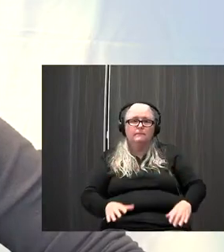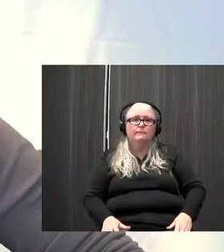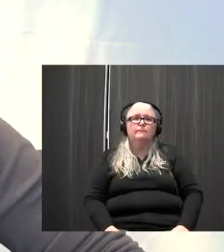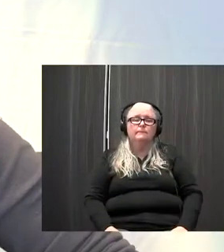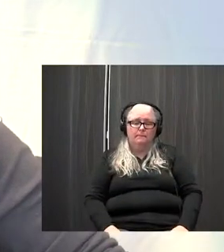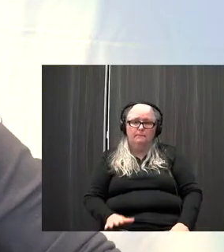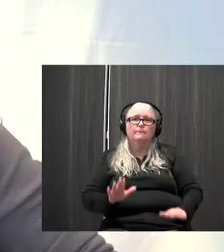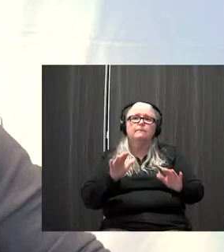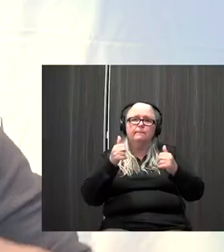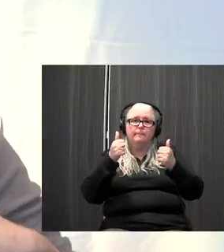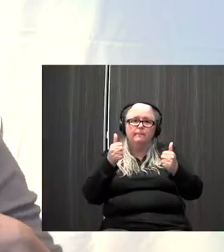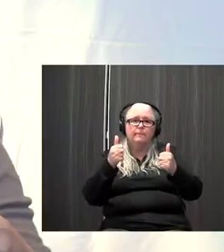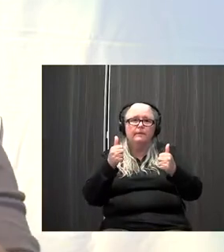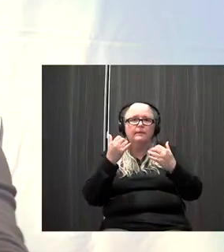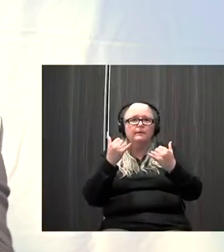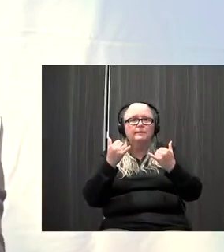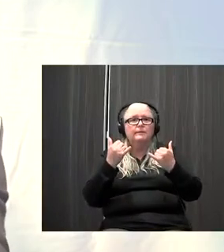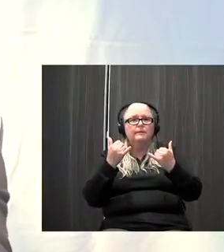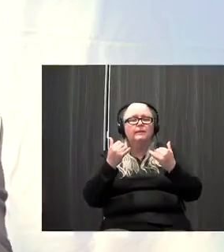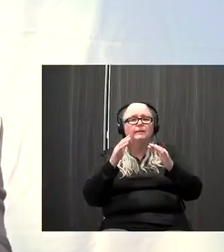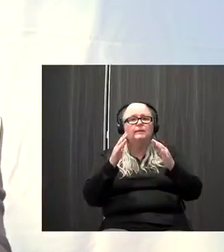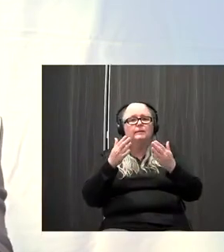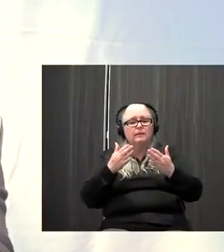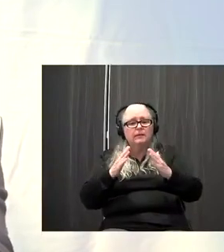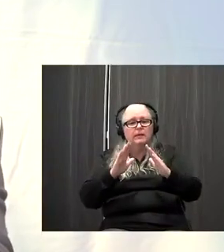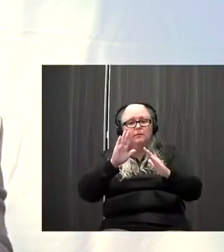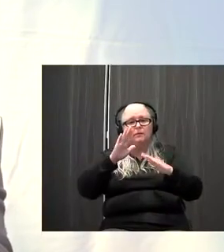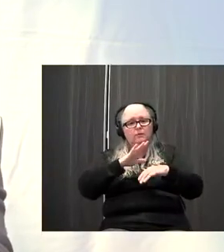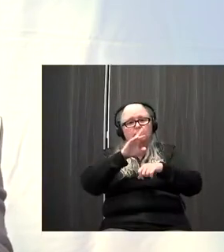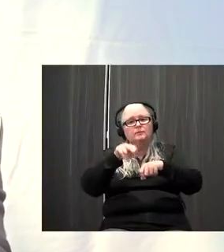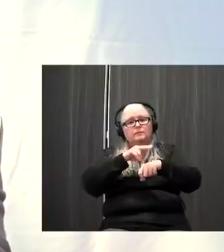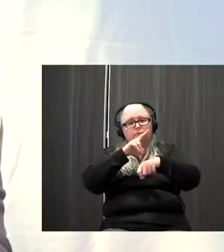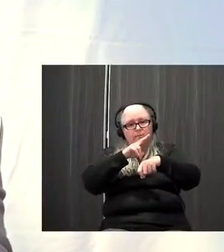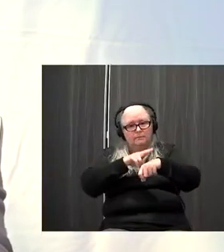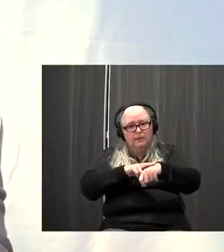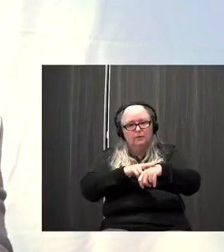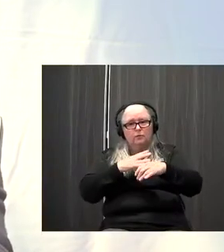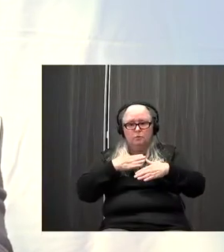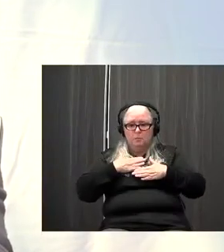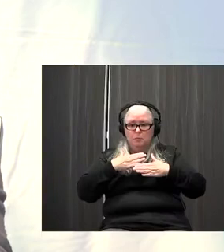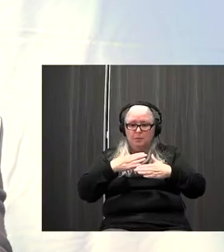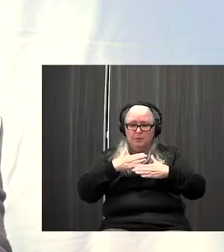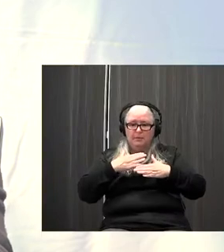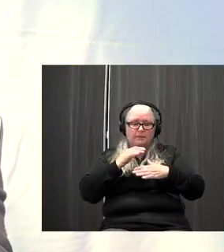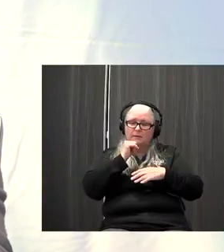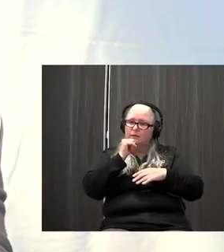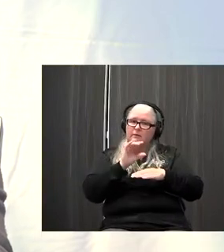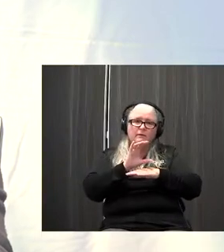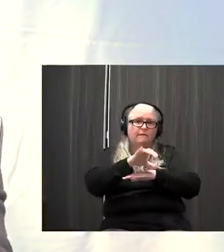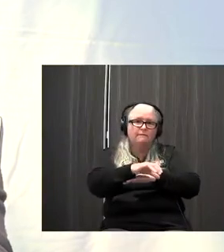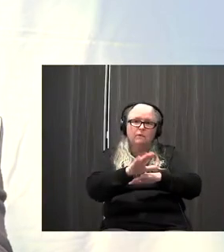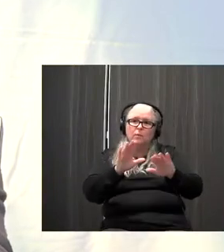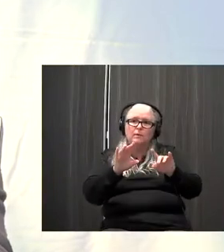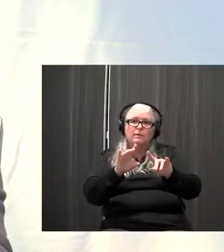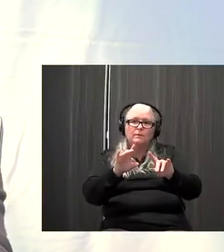Great, and then just softly allowing kind of your natural breathing to come back. Again, not forcing sort of a deep